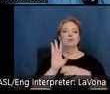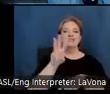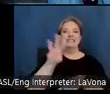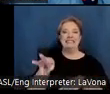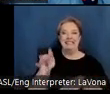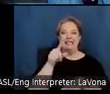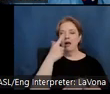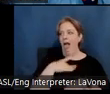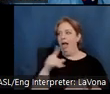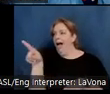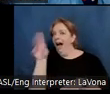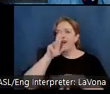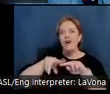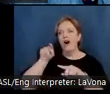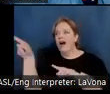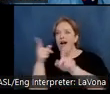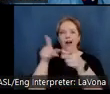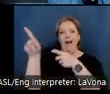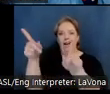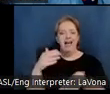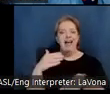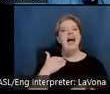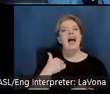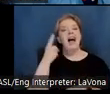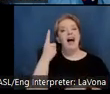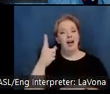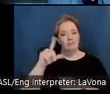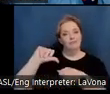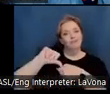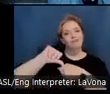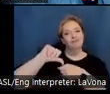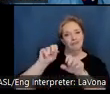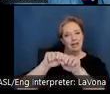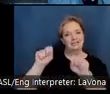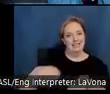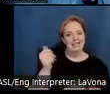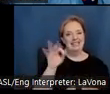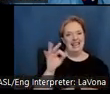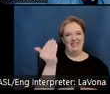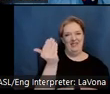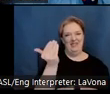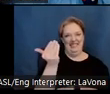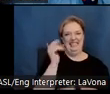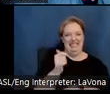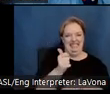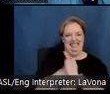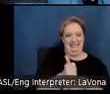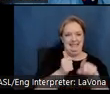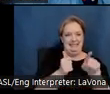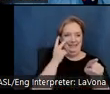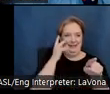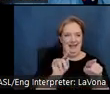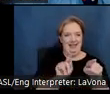don't miss a photo op at the 1915 service station, which you see on the upper left. Historic house